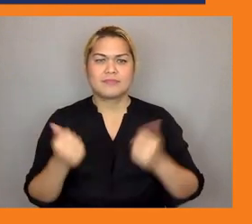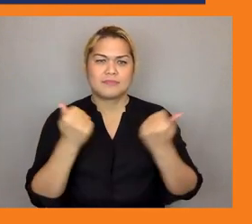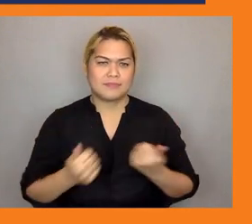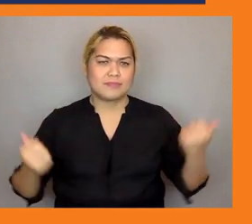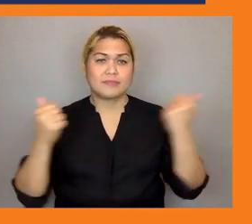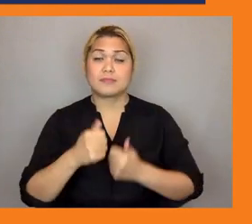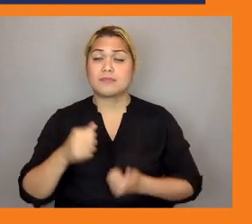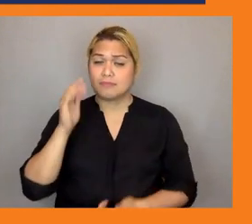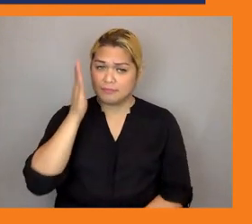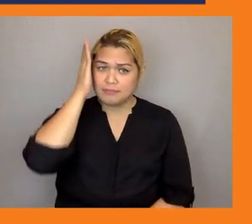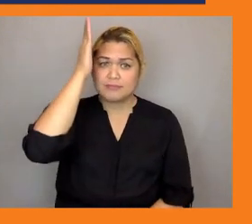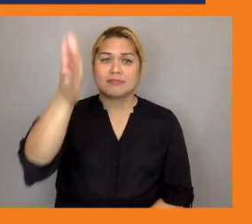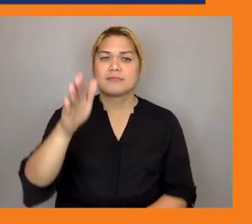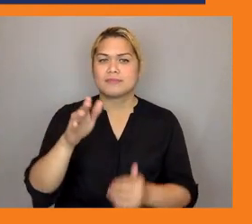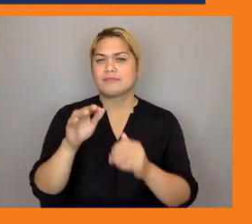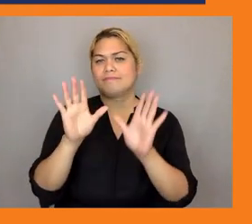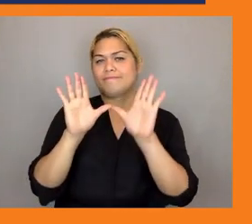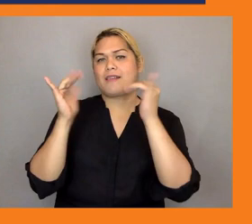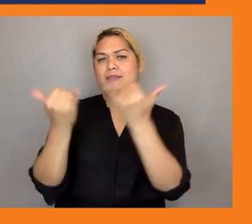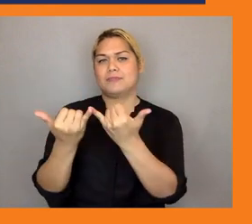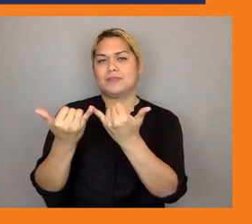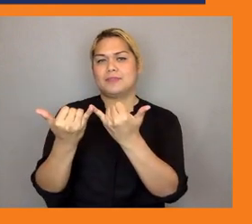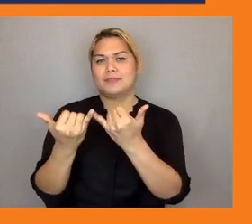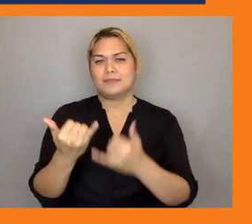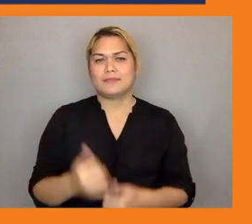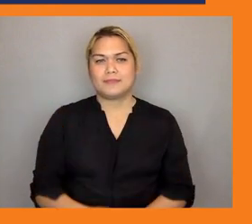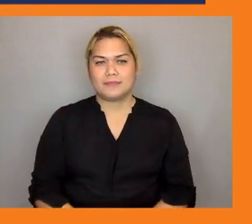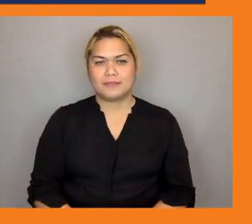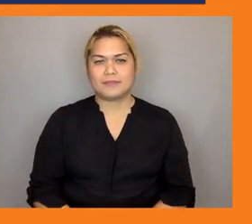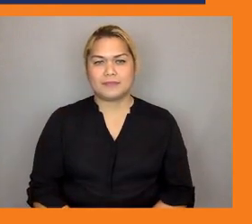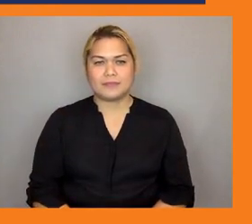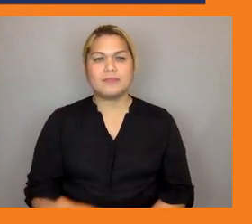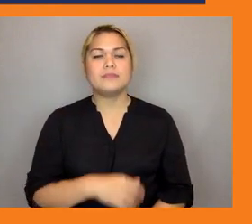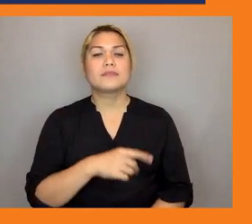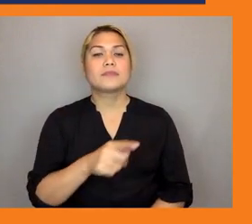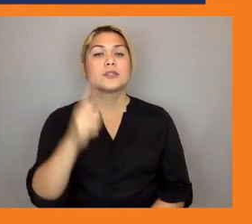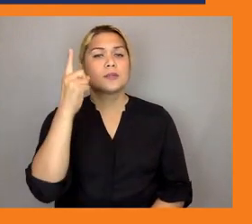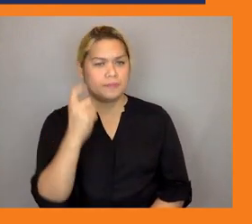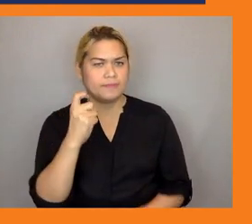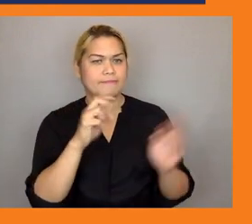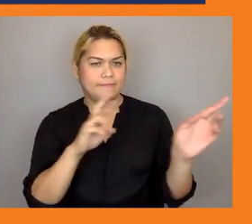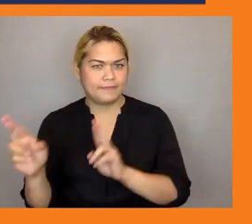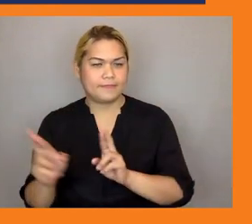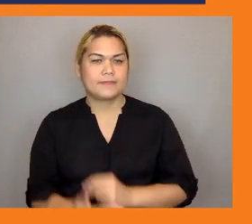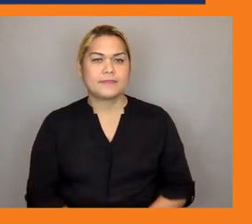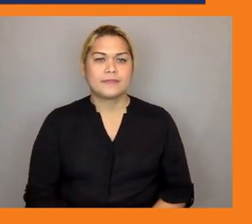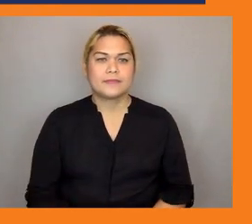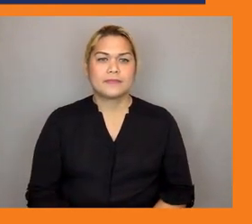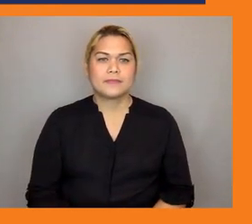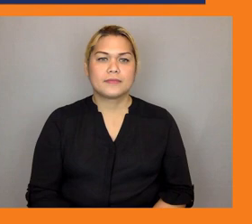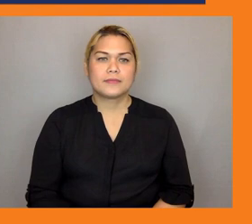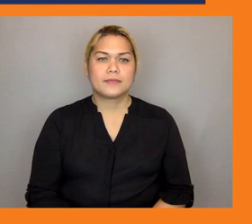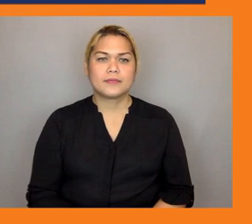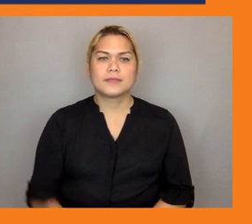relation to the labor market but for life as such i equip with the right um green skills and and green life skills skills as well thank you